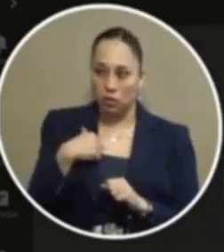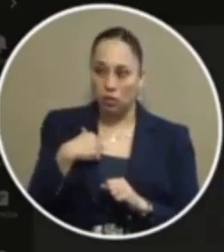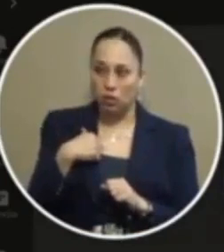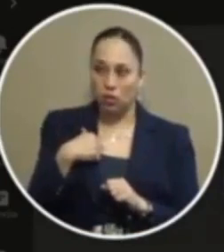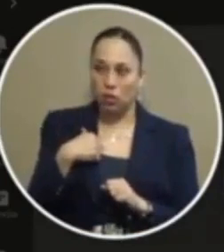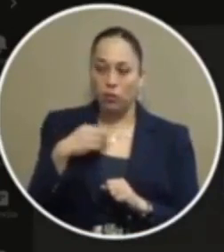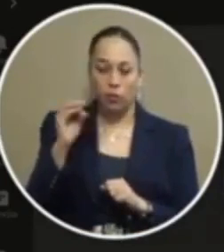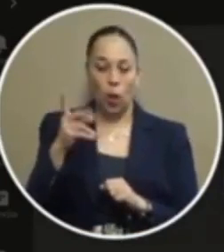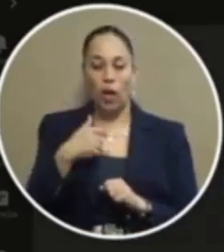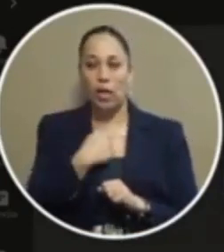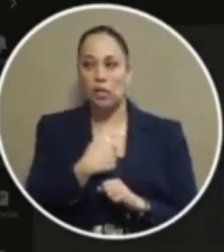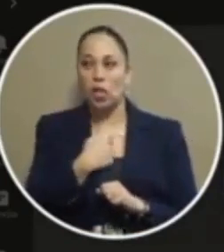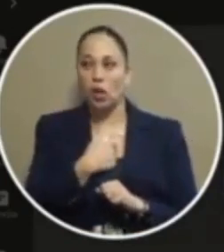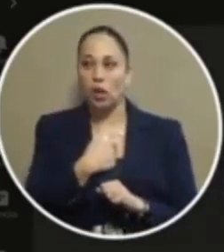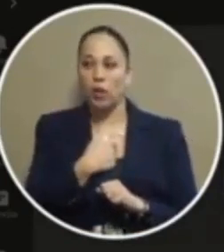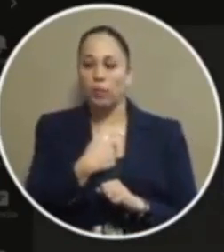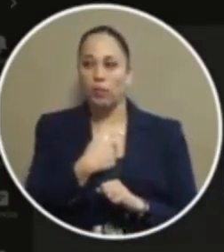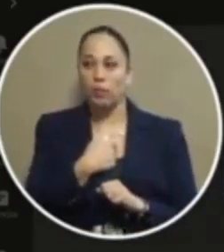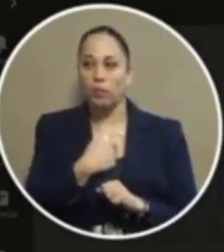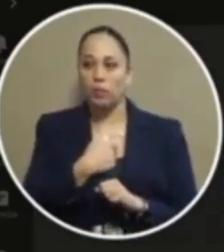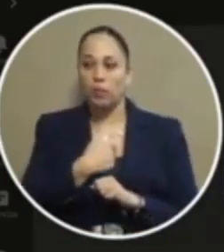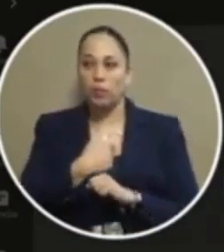okay sorry um